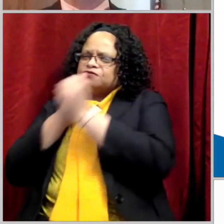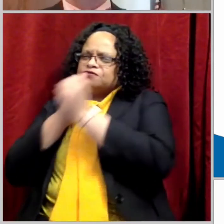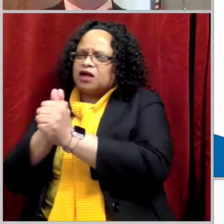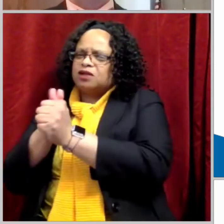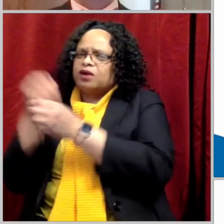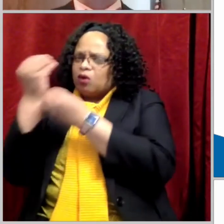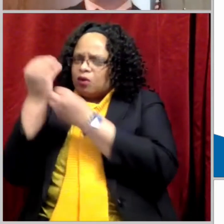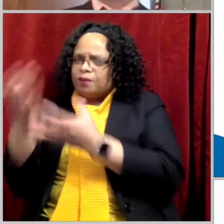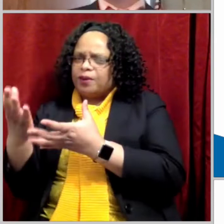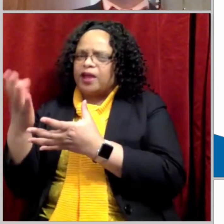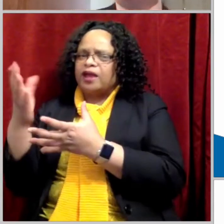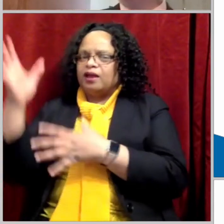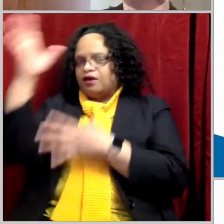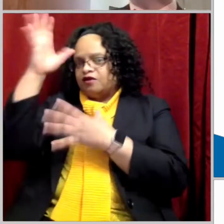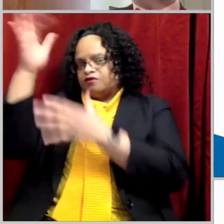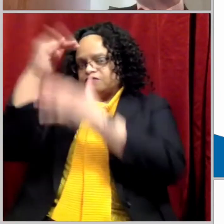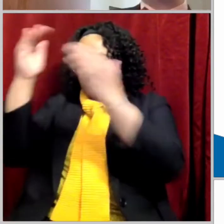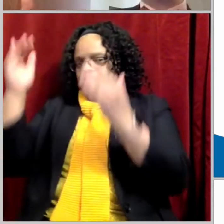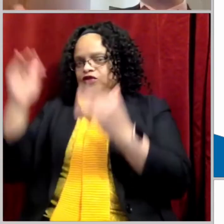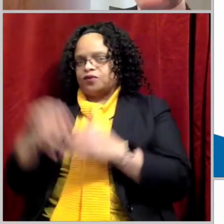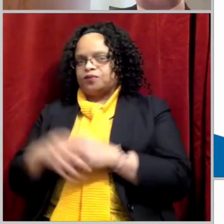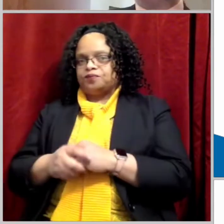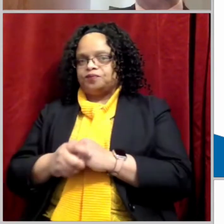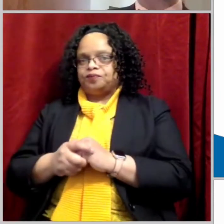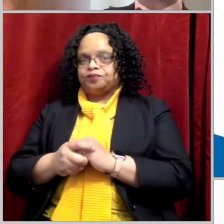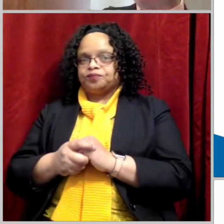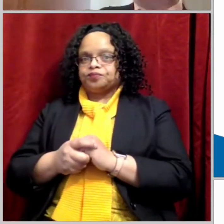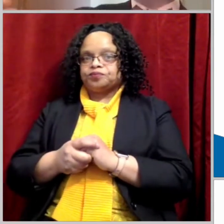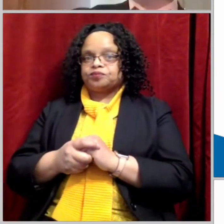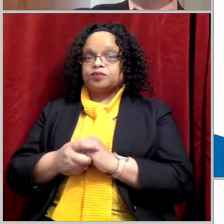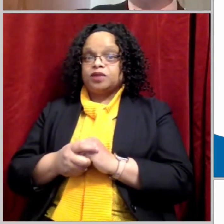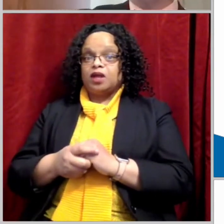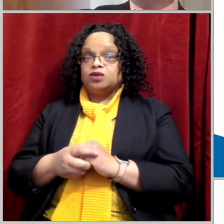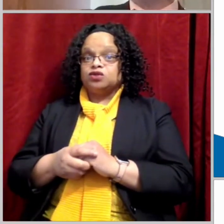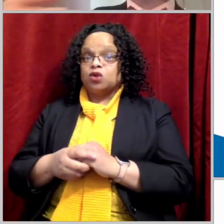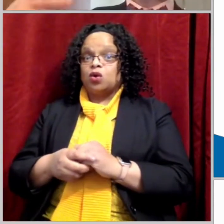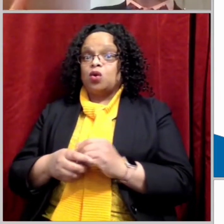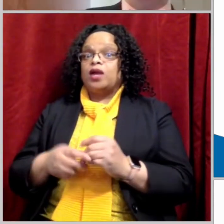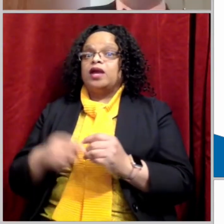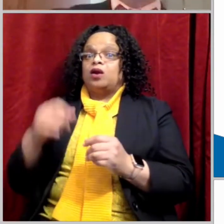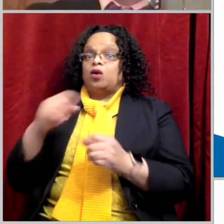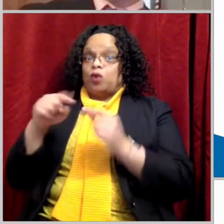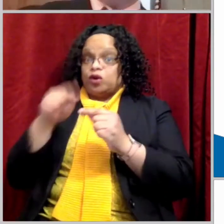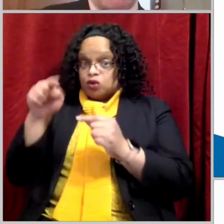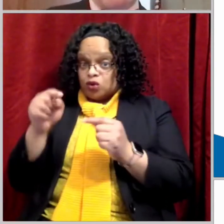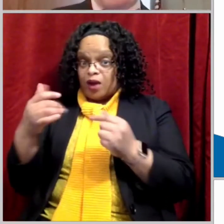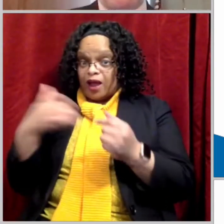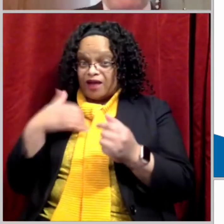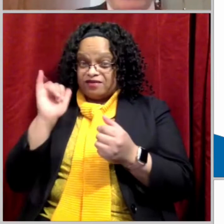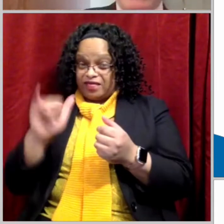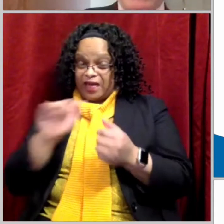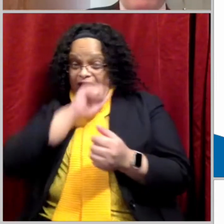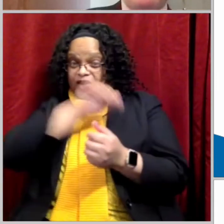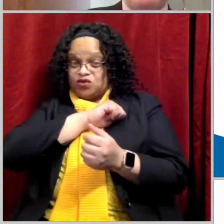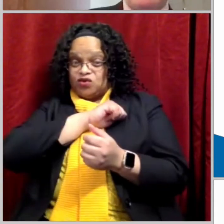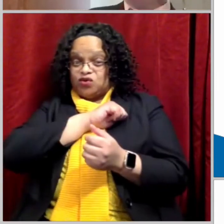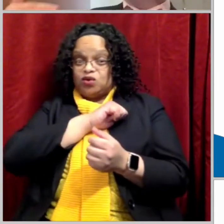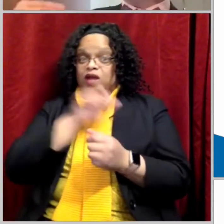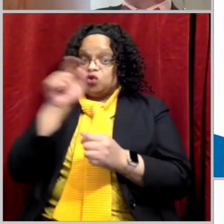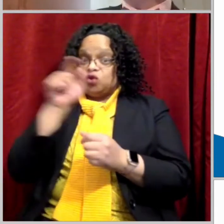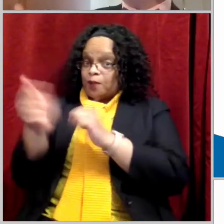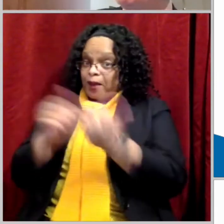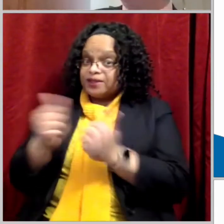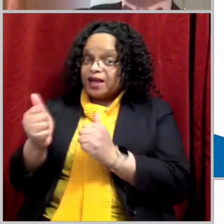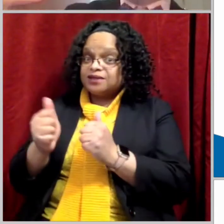Father. Baptism works. These things happen. You will be forgiven of your sin. You will receive the Holy Spirit. That happens